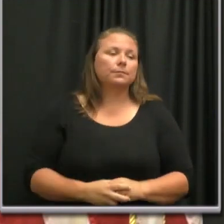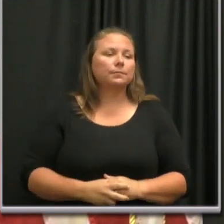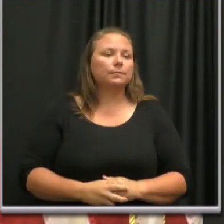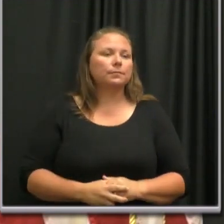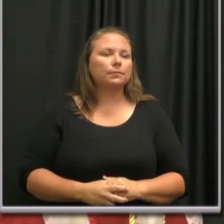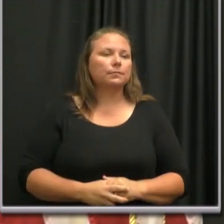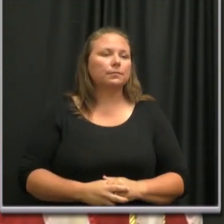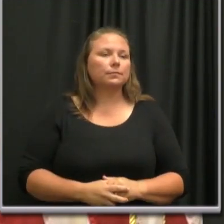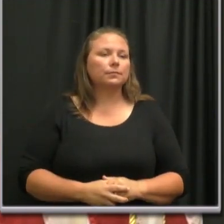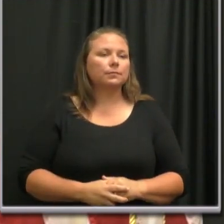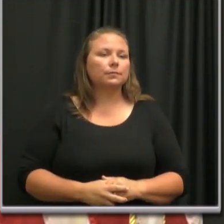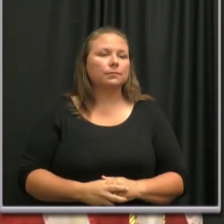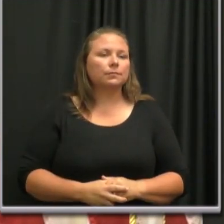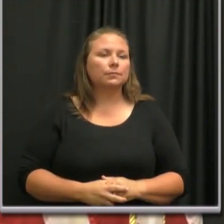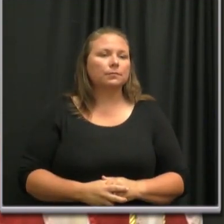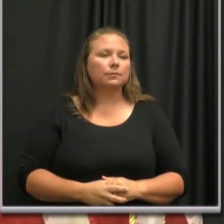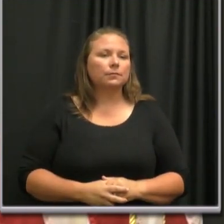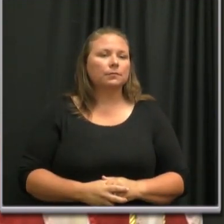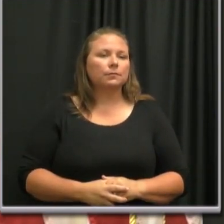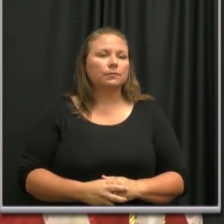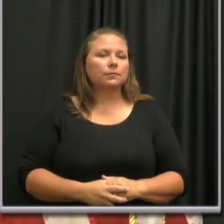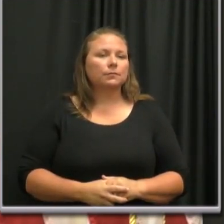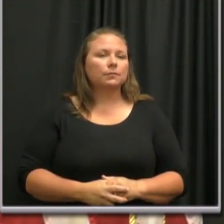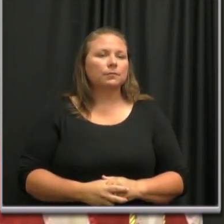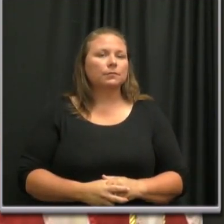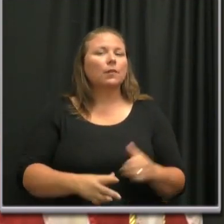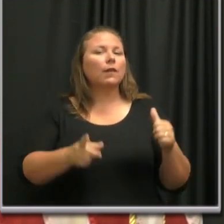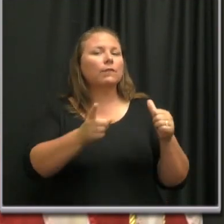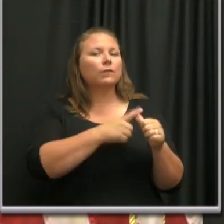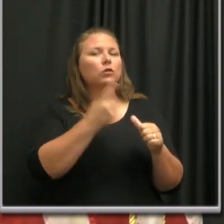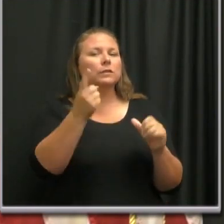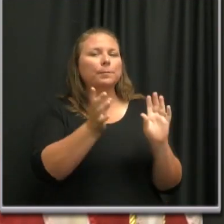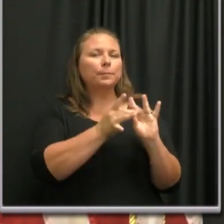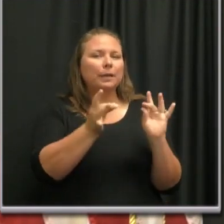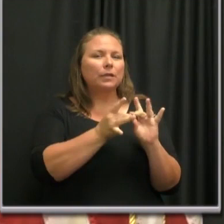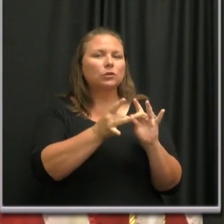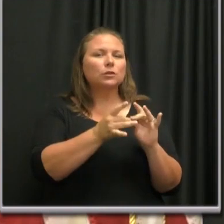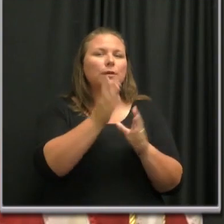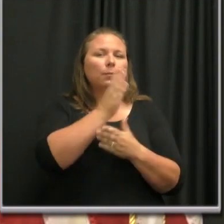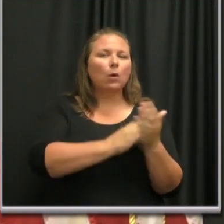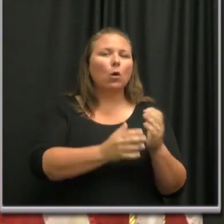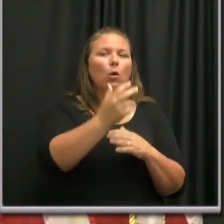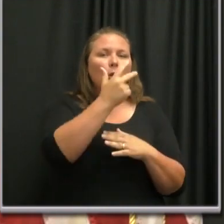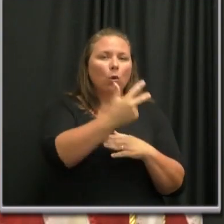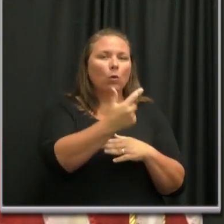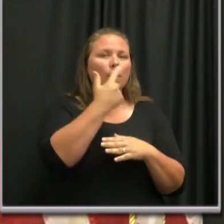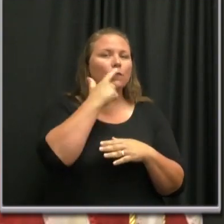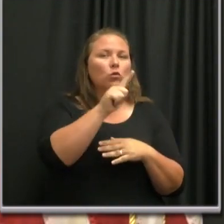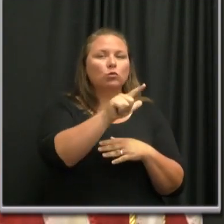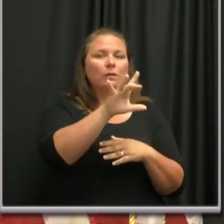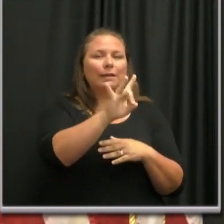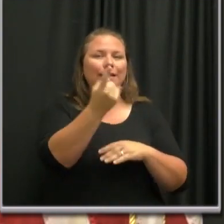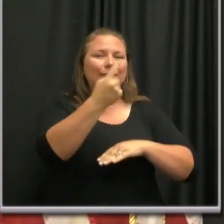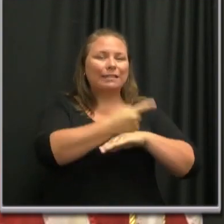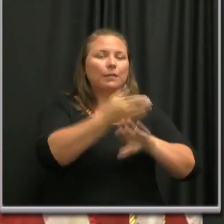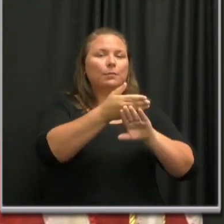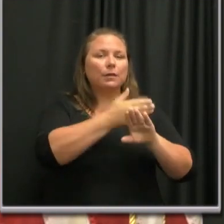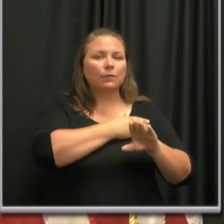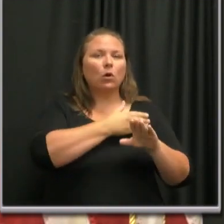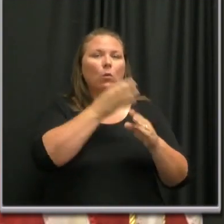there was a mention that we will be at phase three for 28 days before considering a progression to phase four.